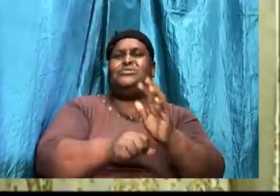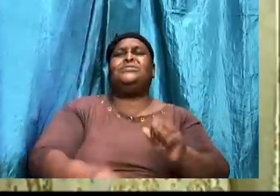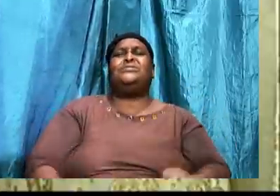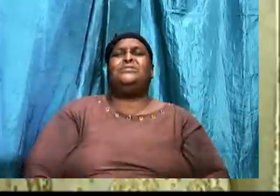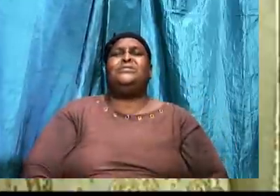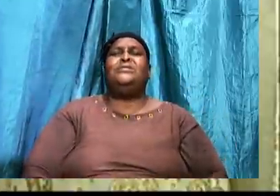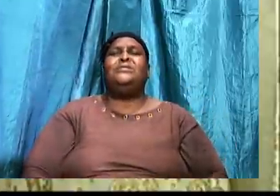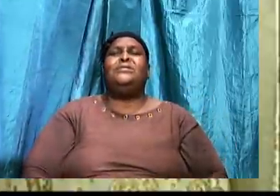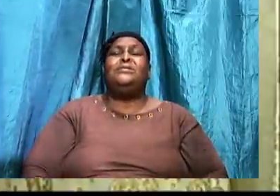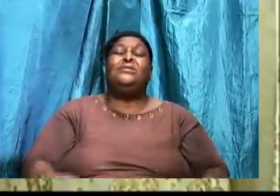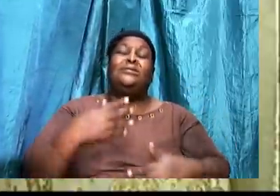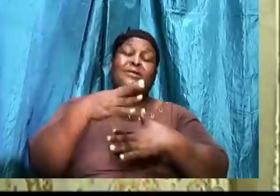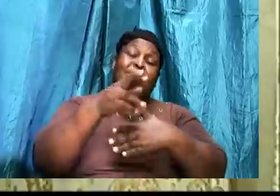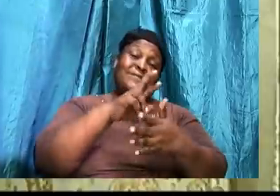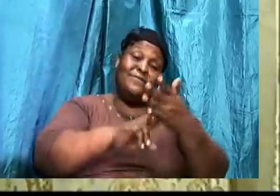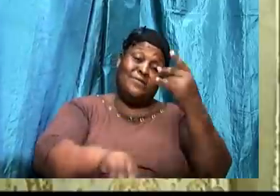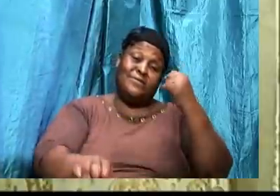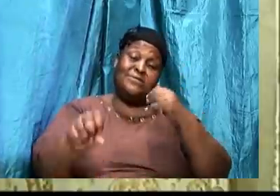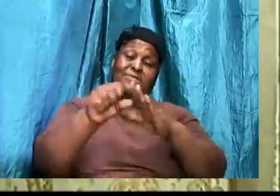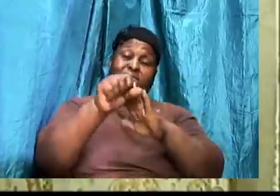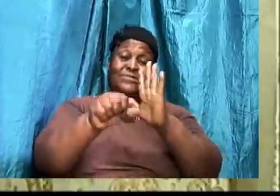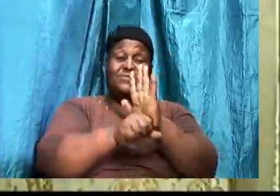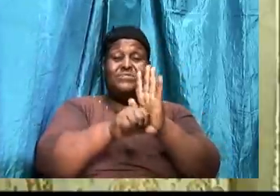The next verse. the scripture says.